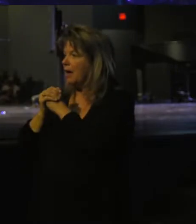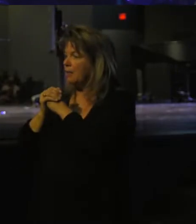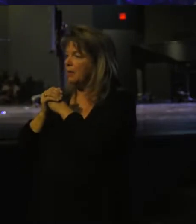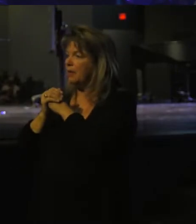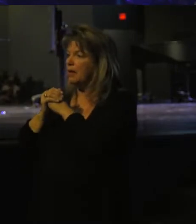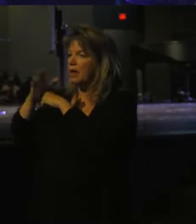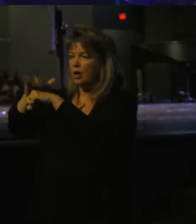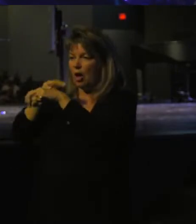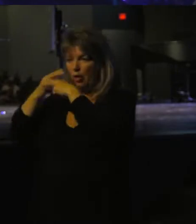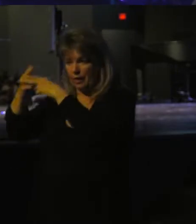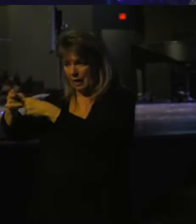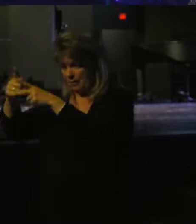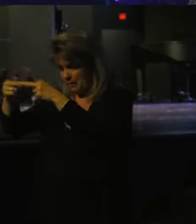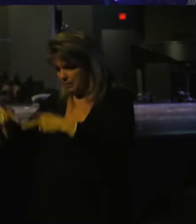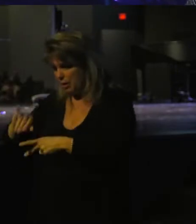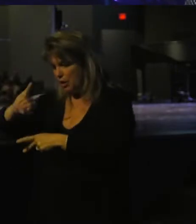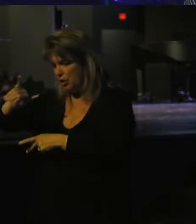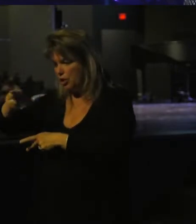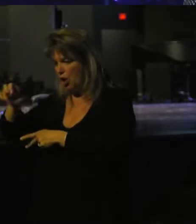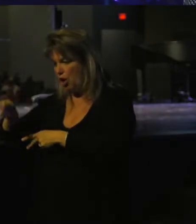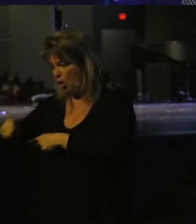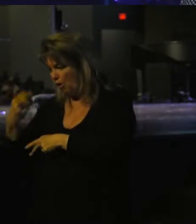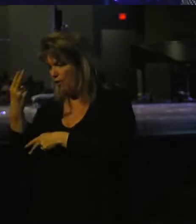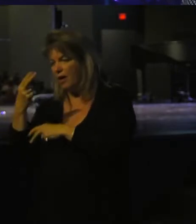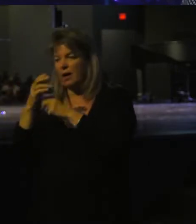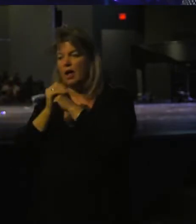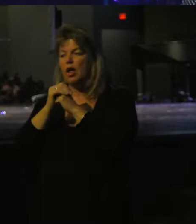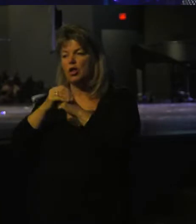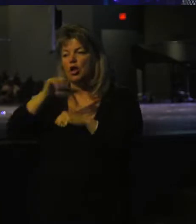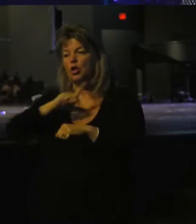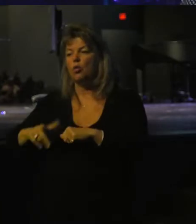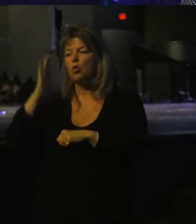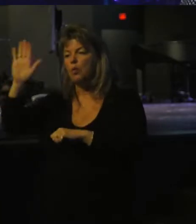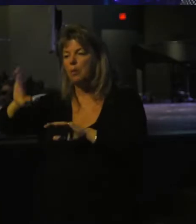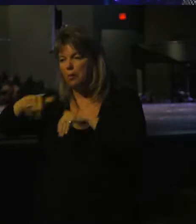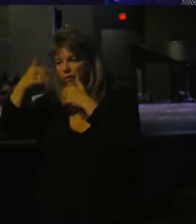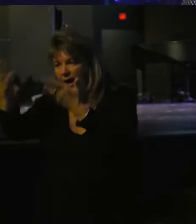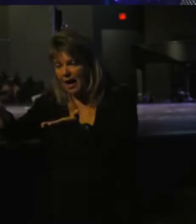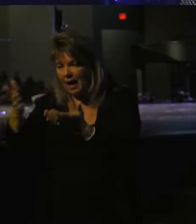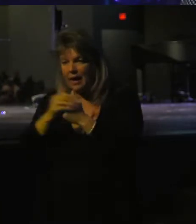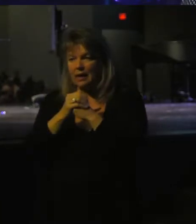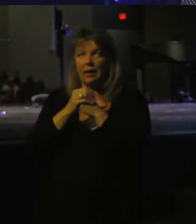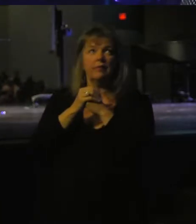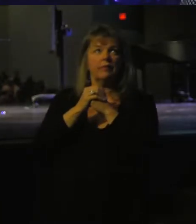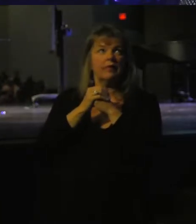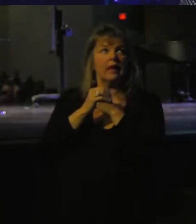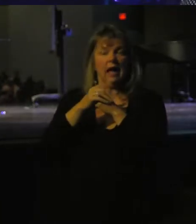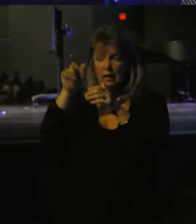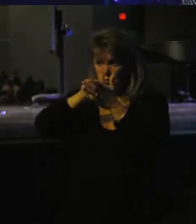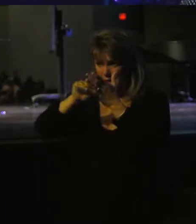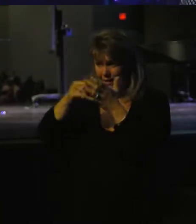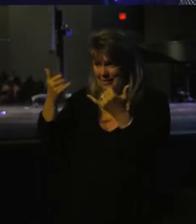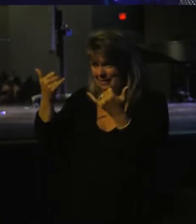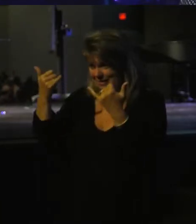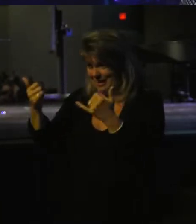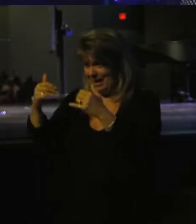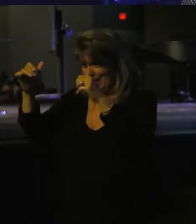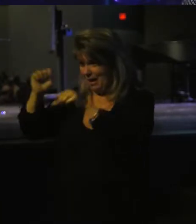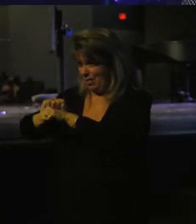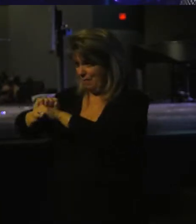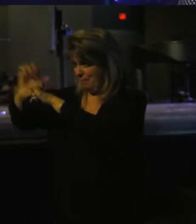name of this place Jehovah-Jireh, which means the Lord will provide, as it is written to this day, on the mountain